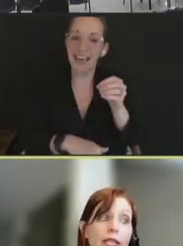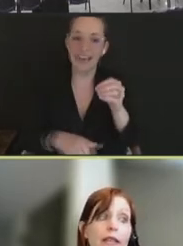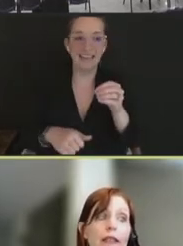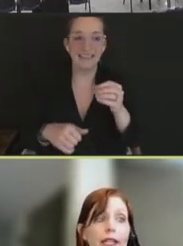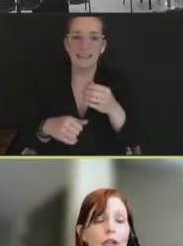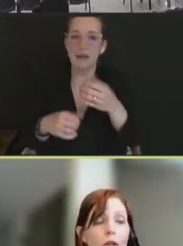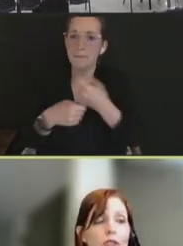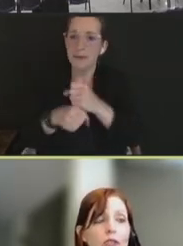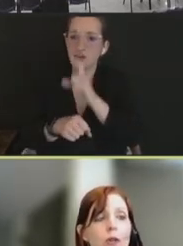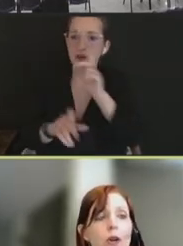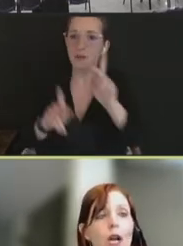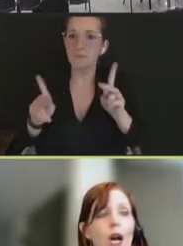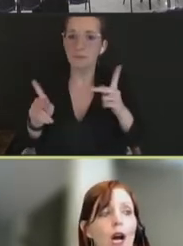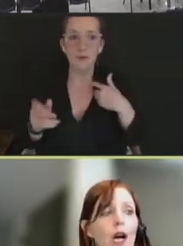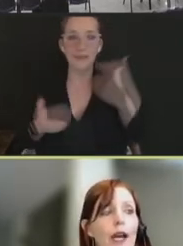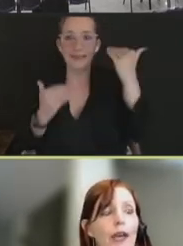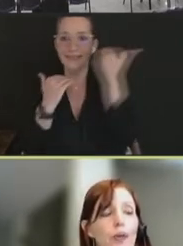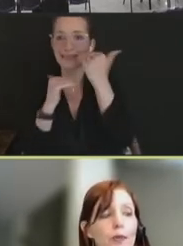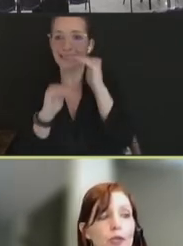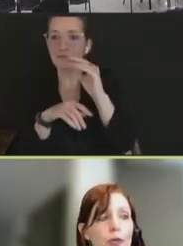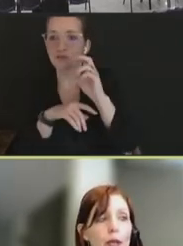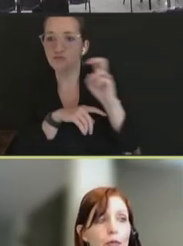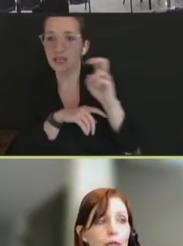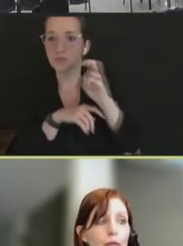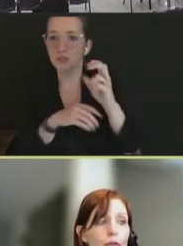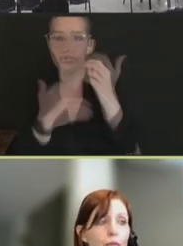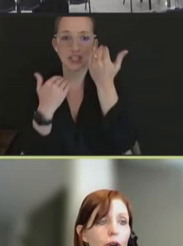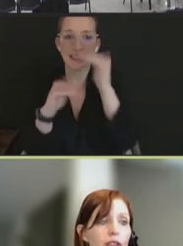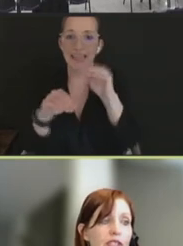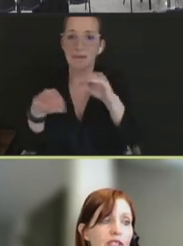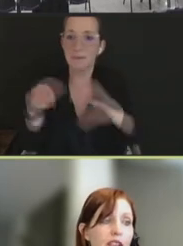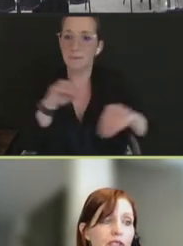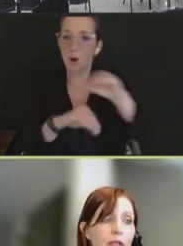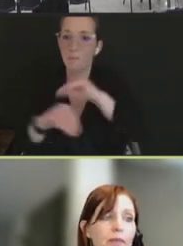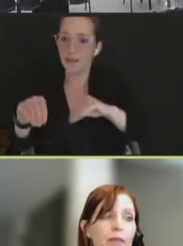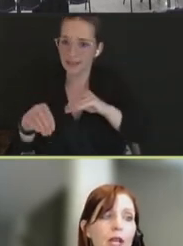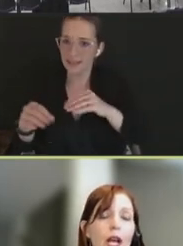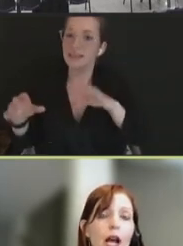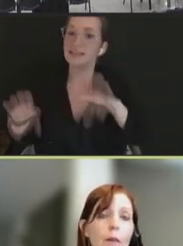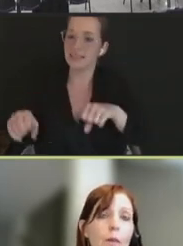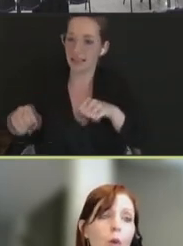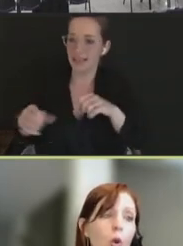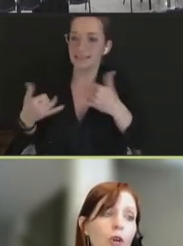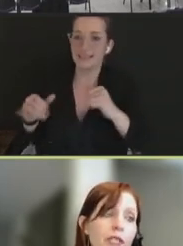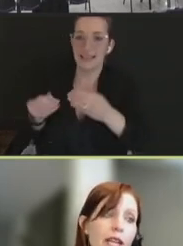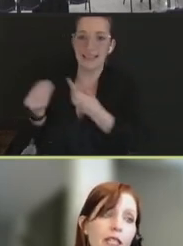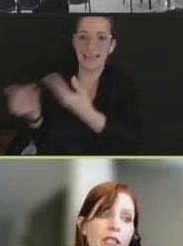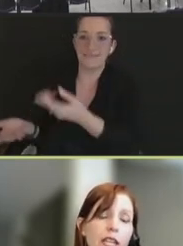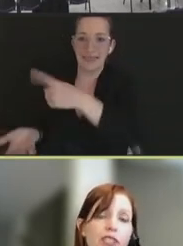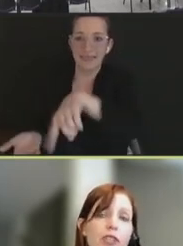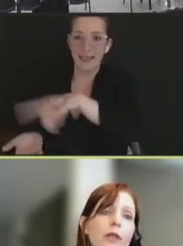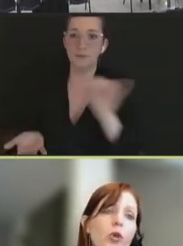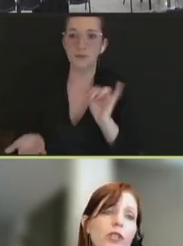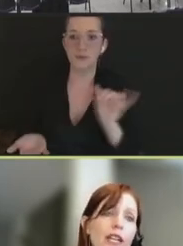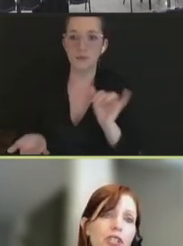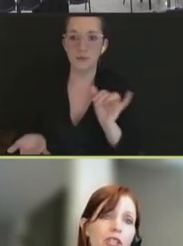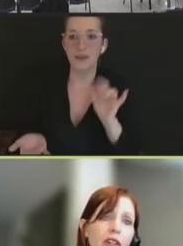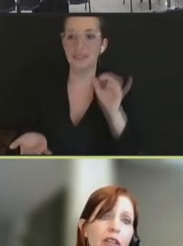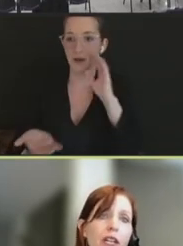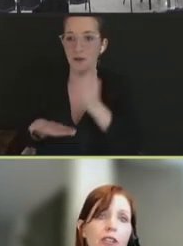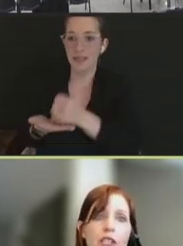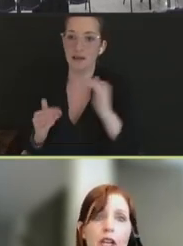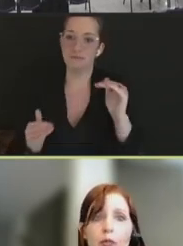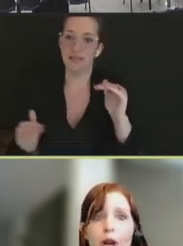mobility that can also help to improve the prioritization. More data collection and more data